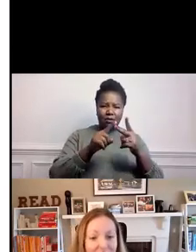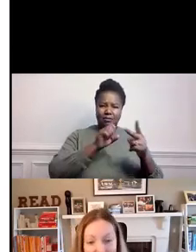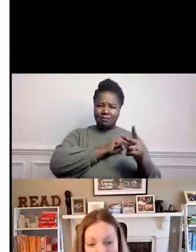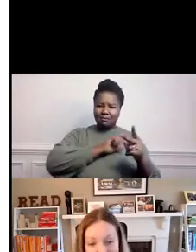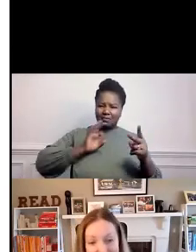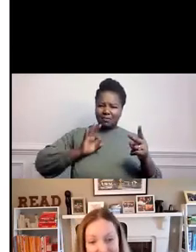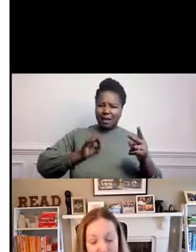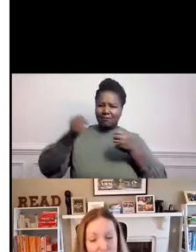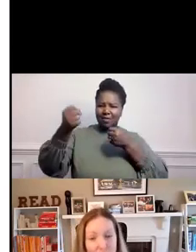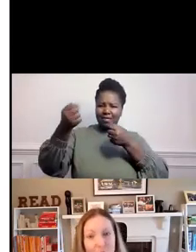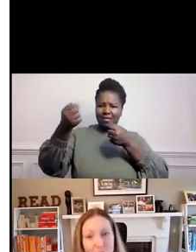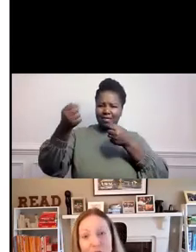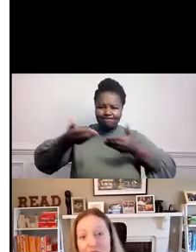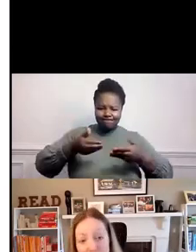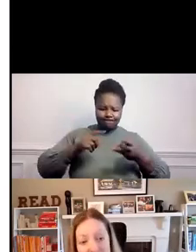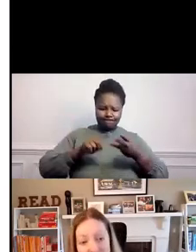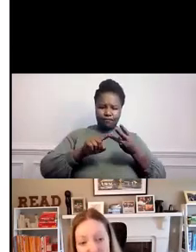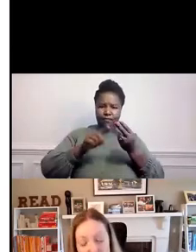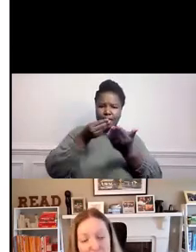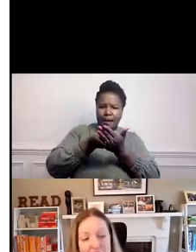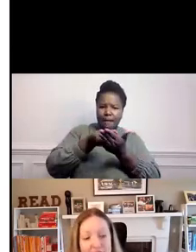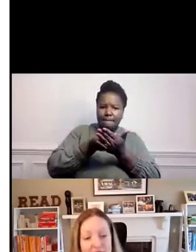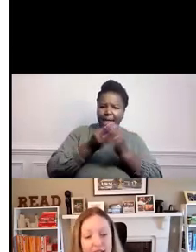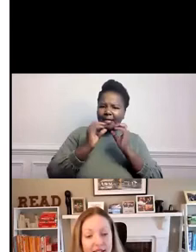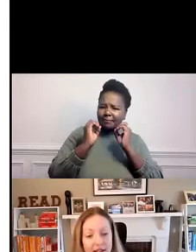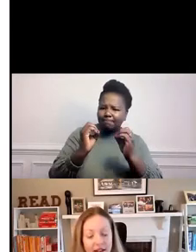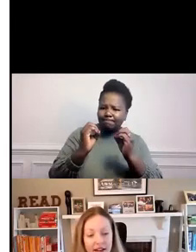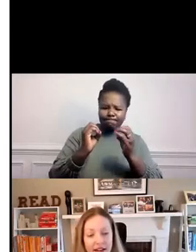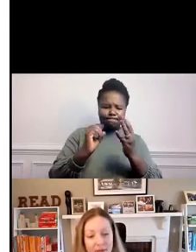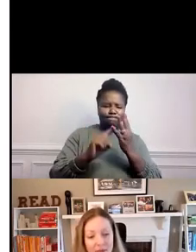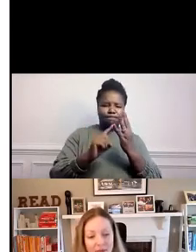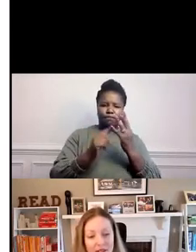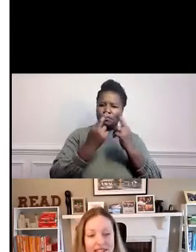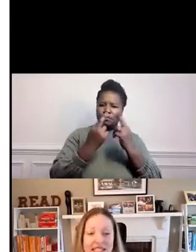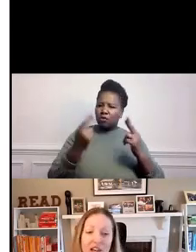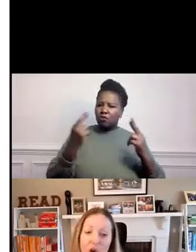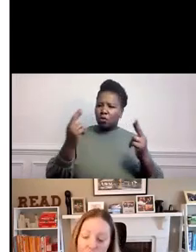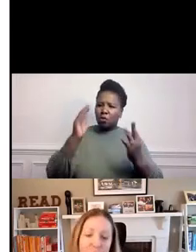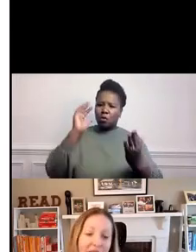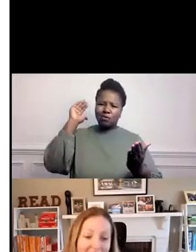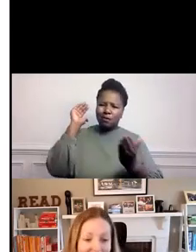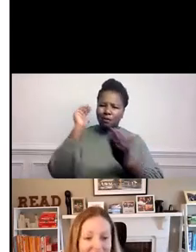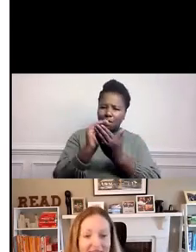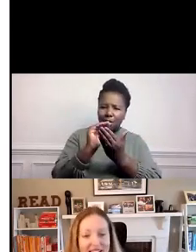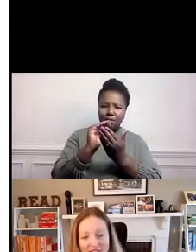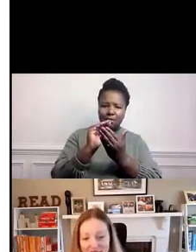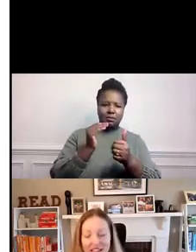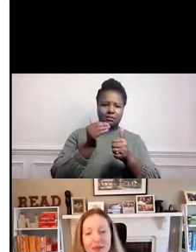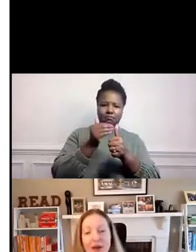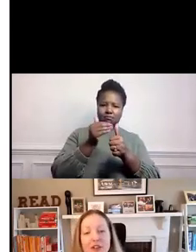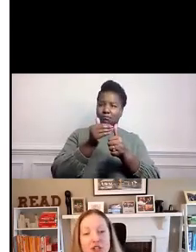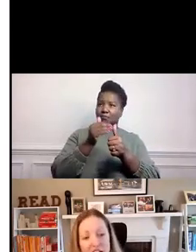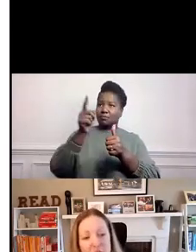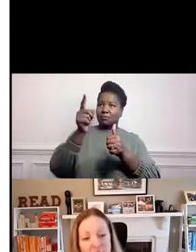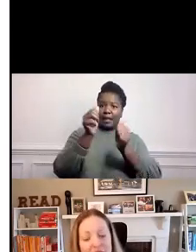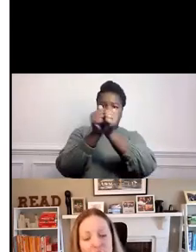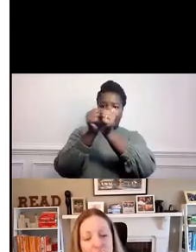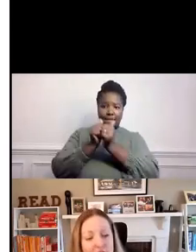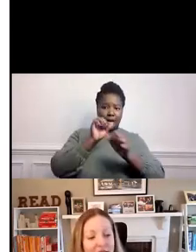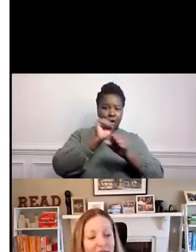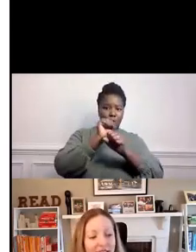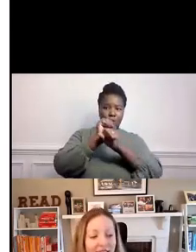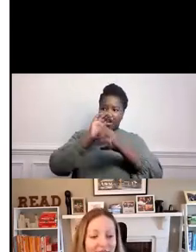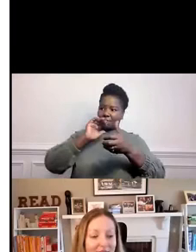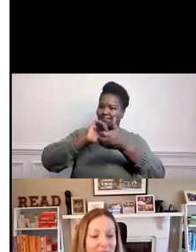finances or resource constraints, stakeholder buy-in, kind of thinking about the change